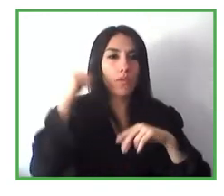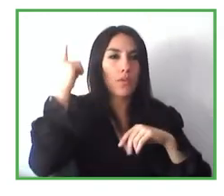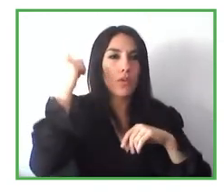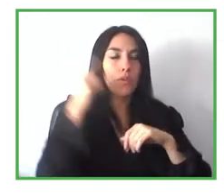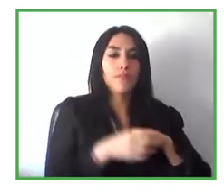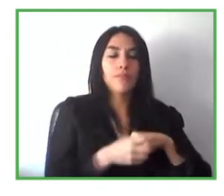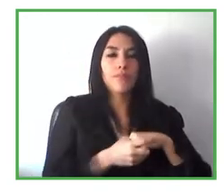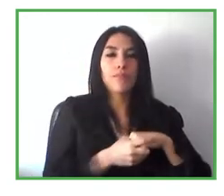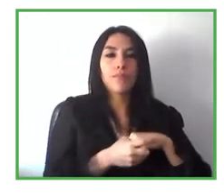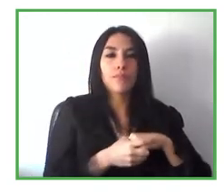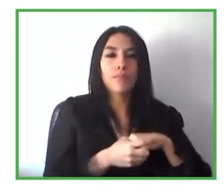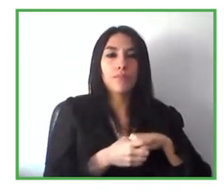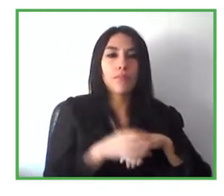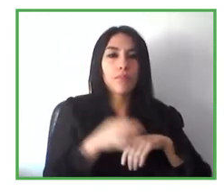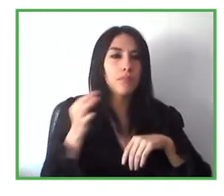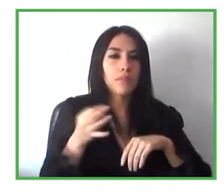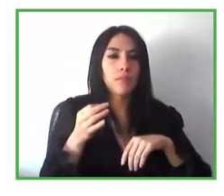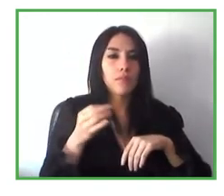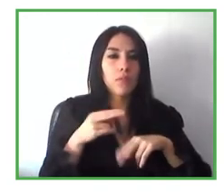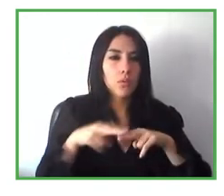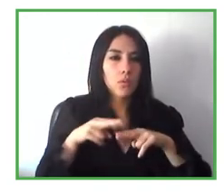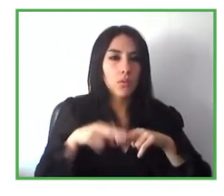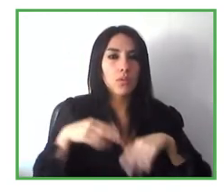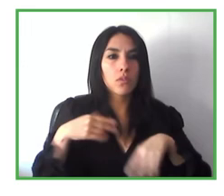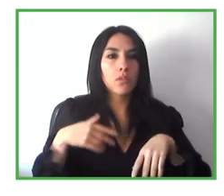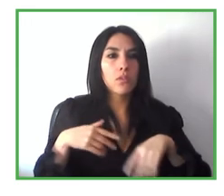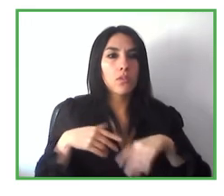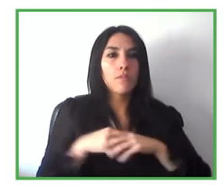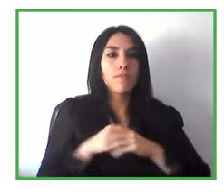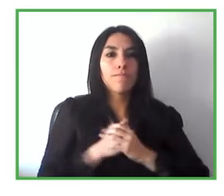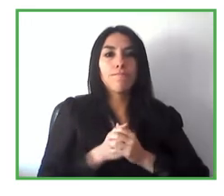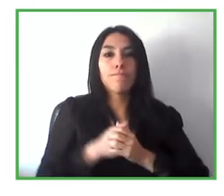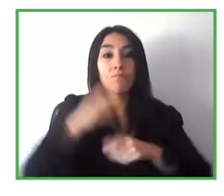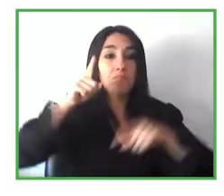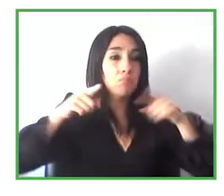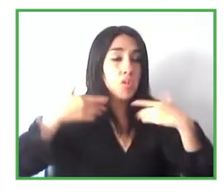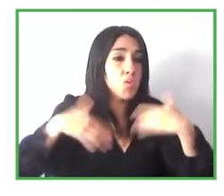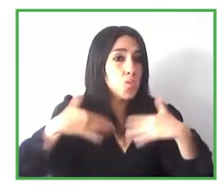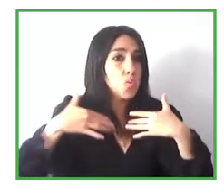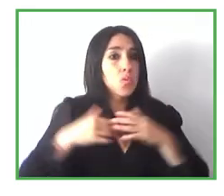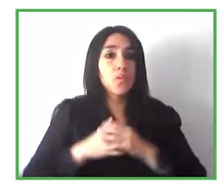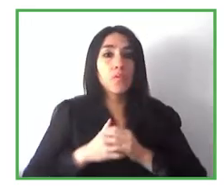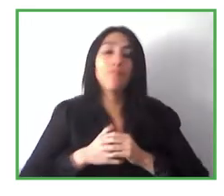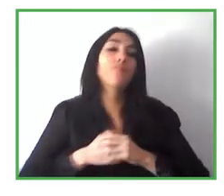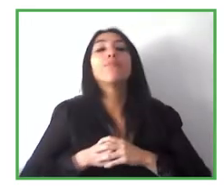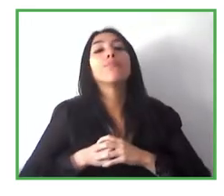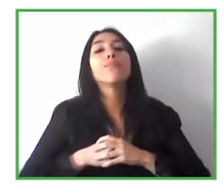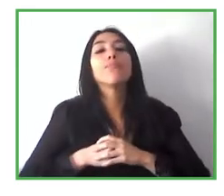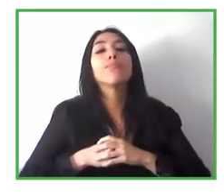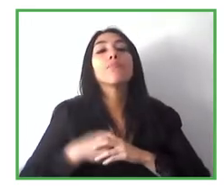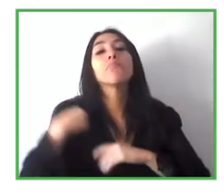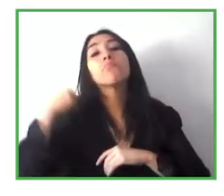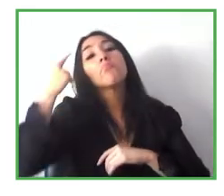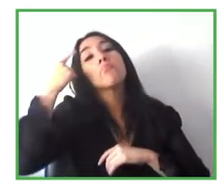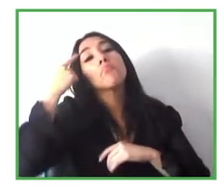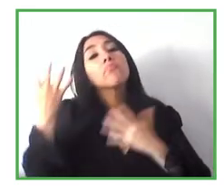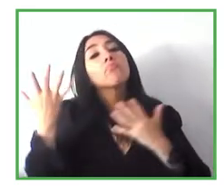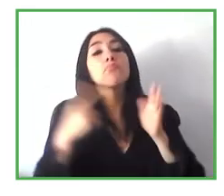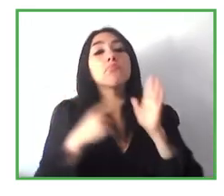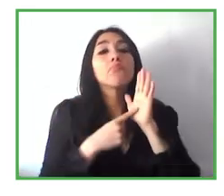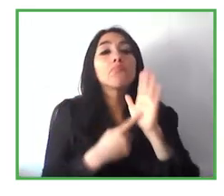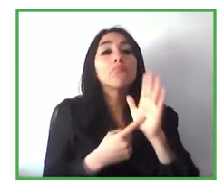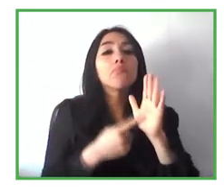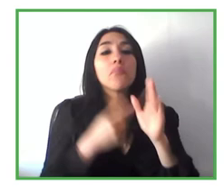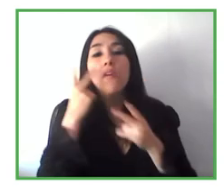that many times there are extreme users that have different tools to